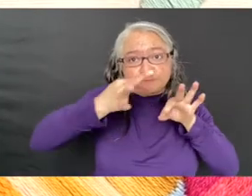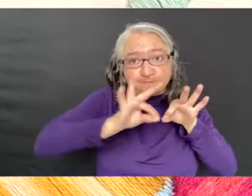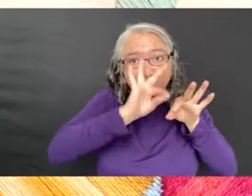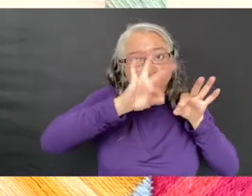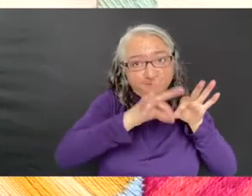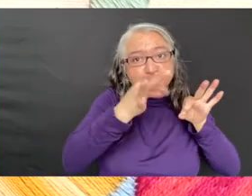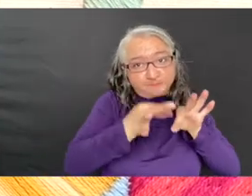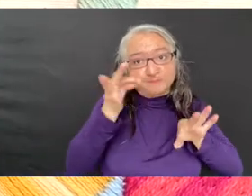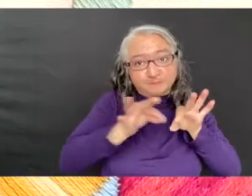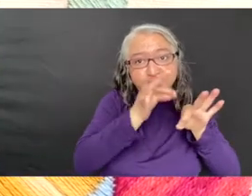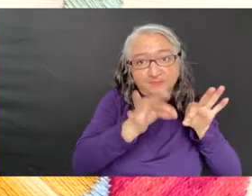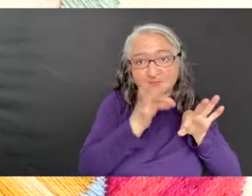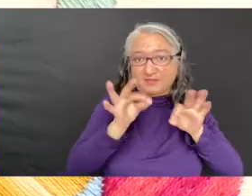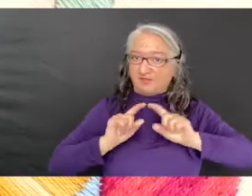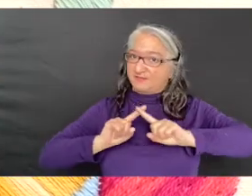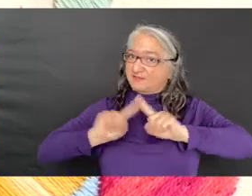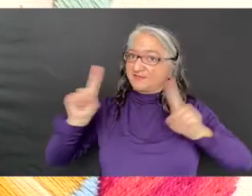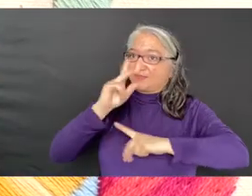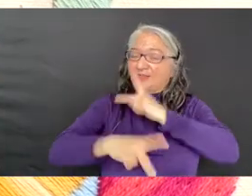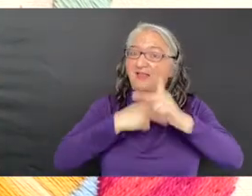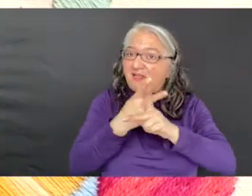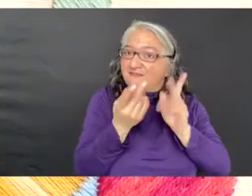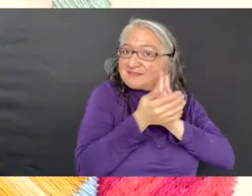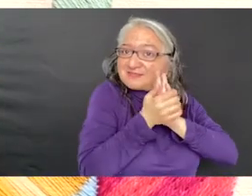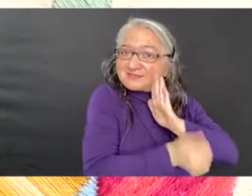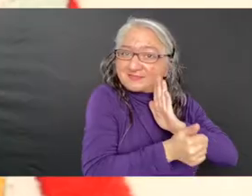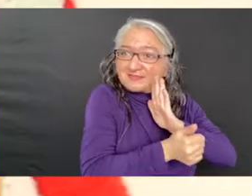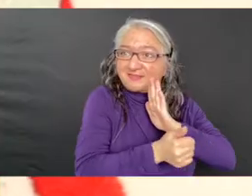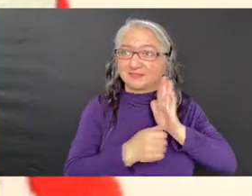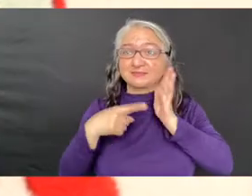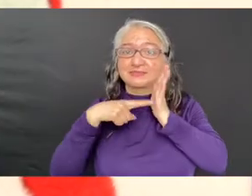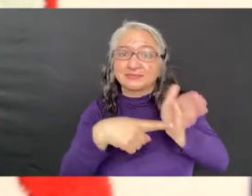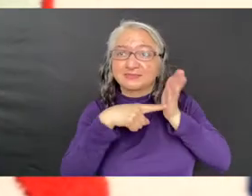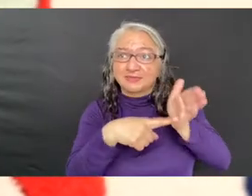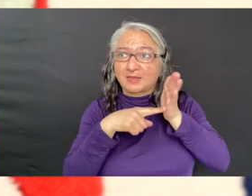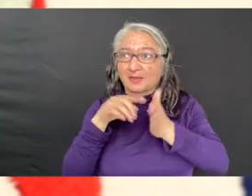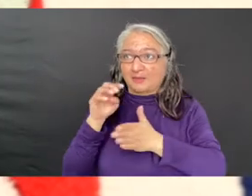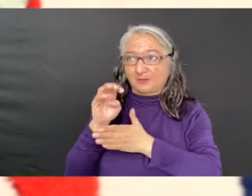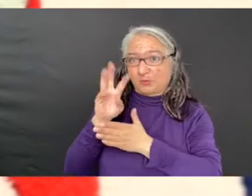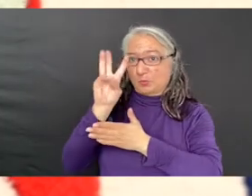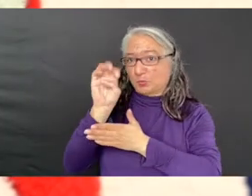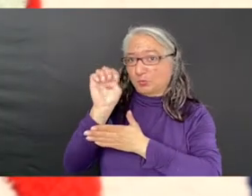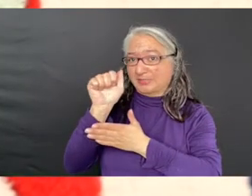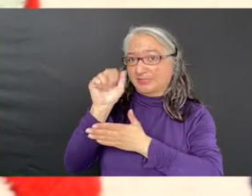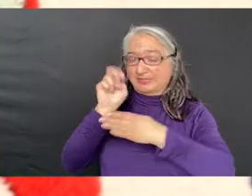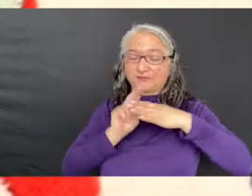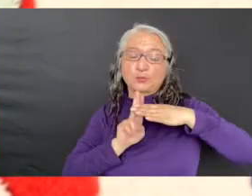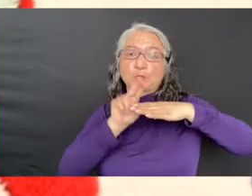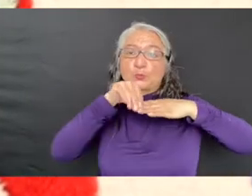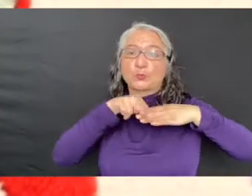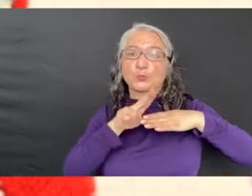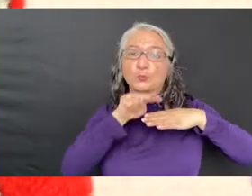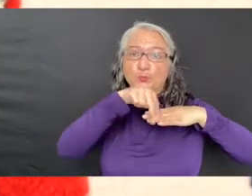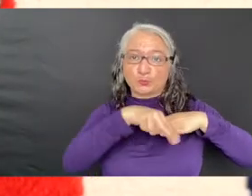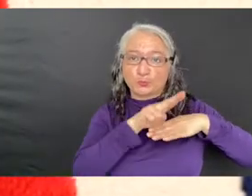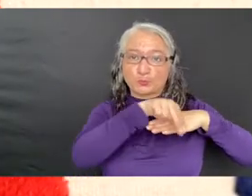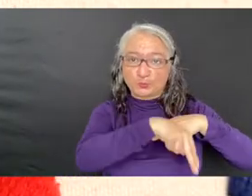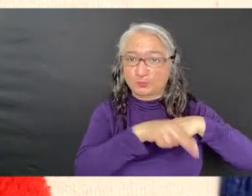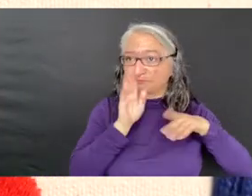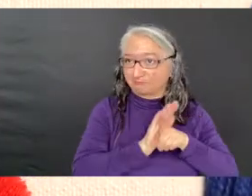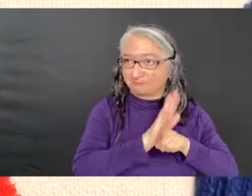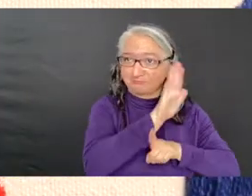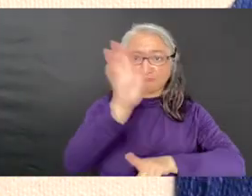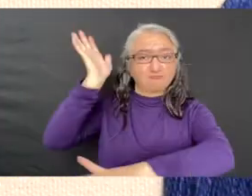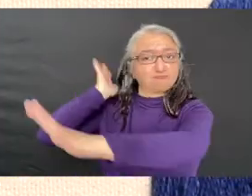employing a variety of threads and stitches, including fine surface weaving. He is engaged in an art practice